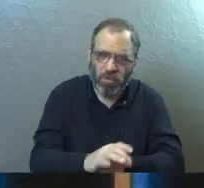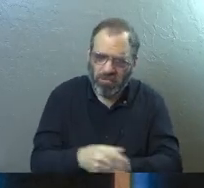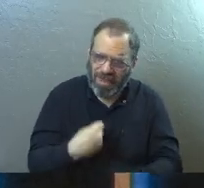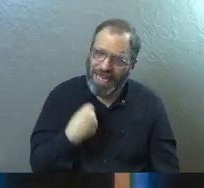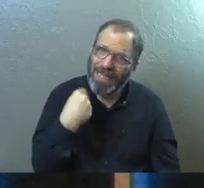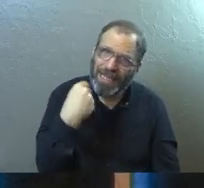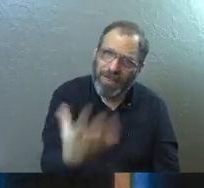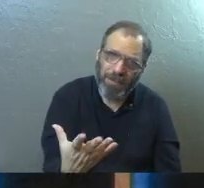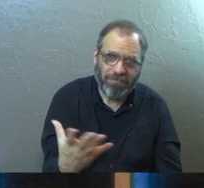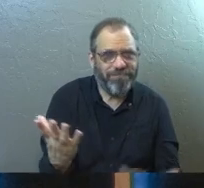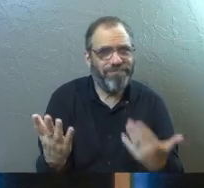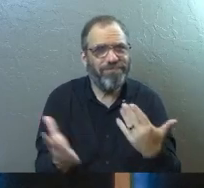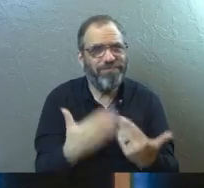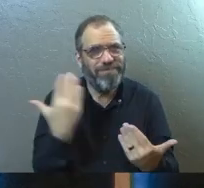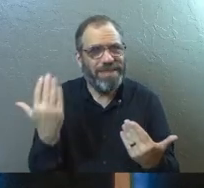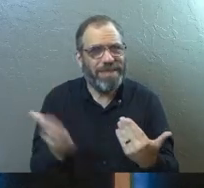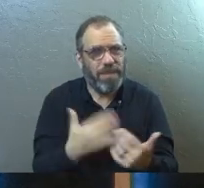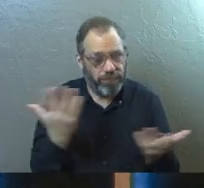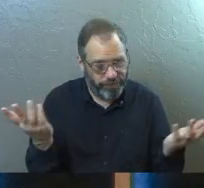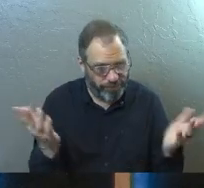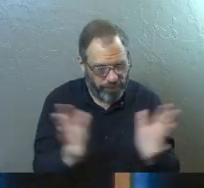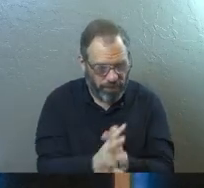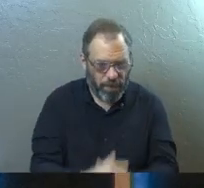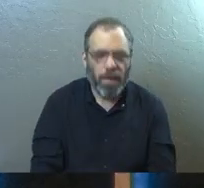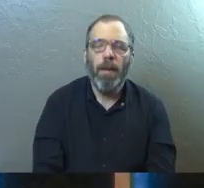easily. That'd be wonderful.